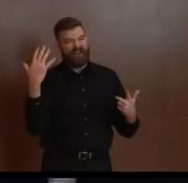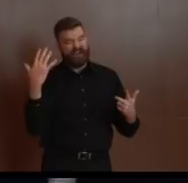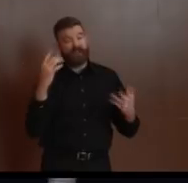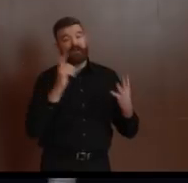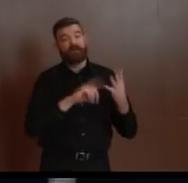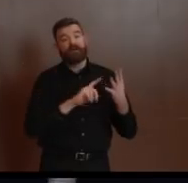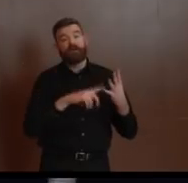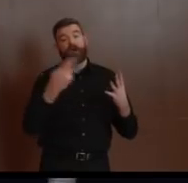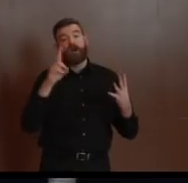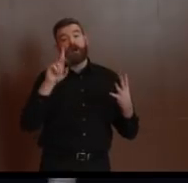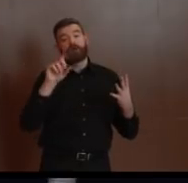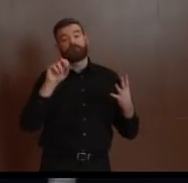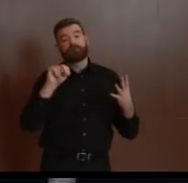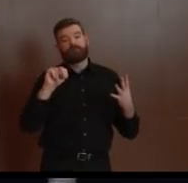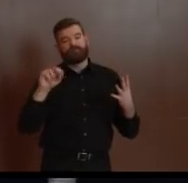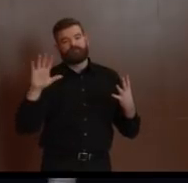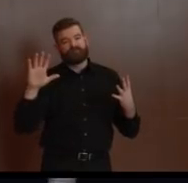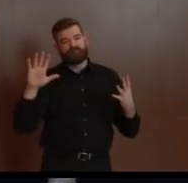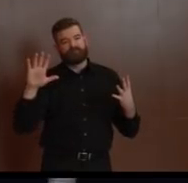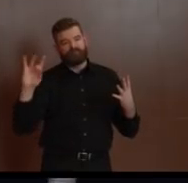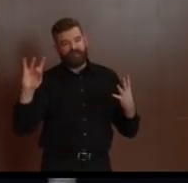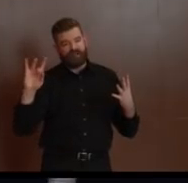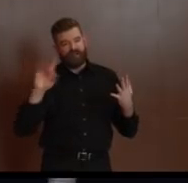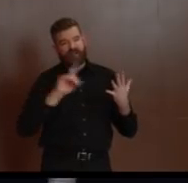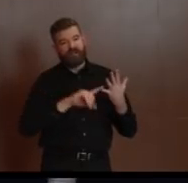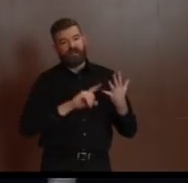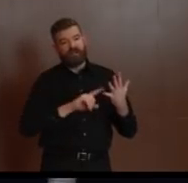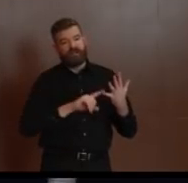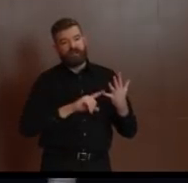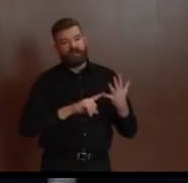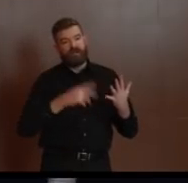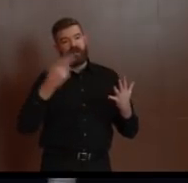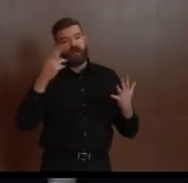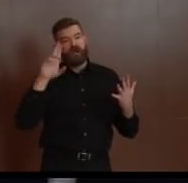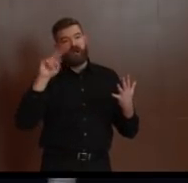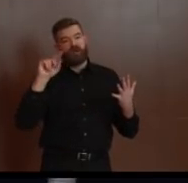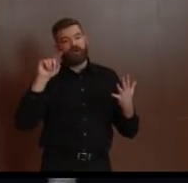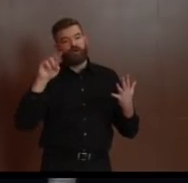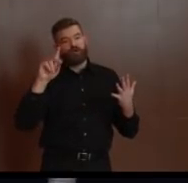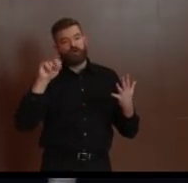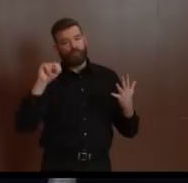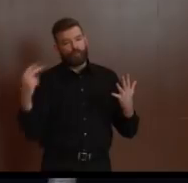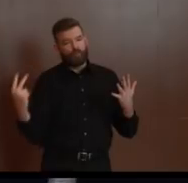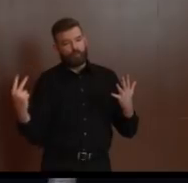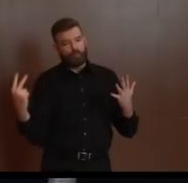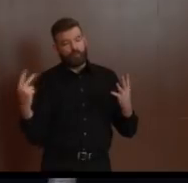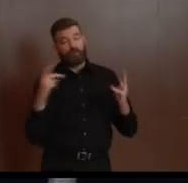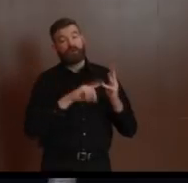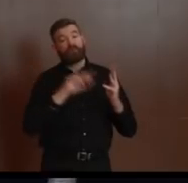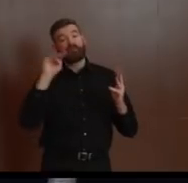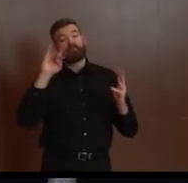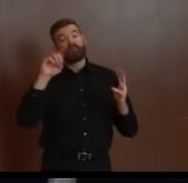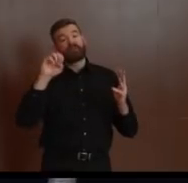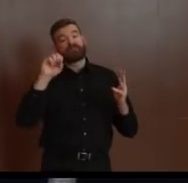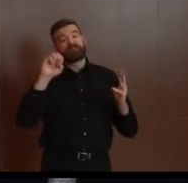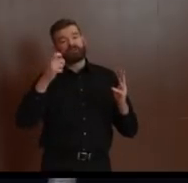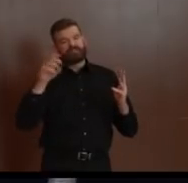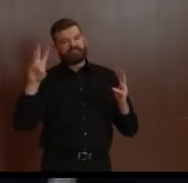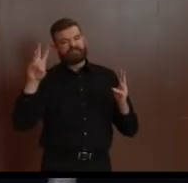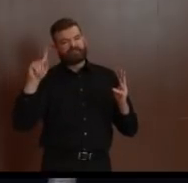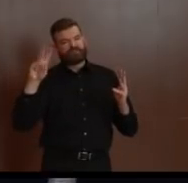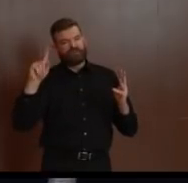2 in Hunterdon, 10 in Mercer, 61 in Middlesex, 80 in Monmouth,